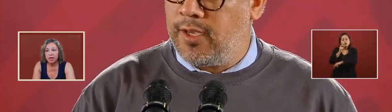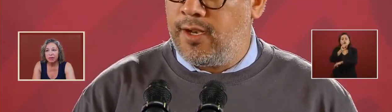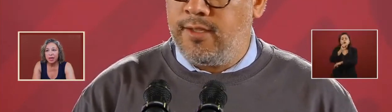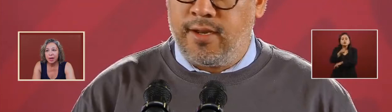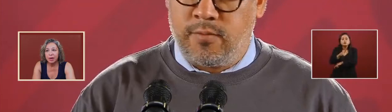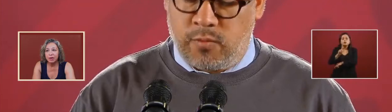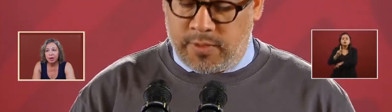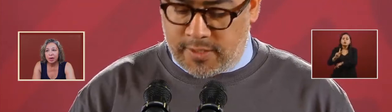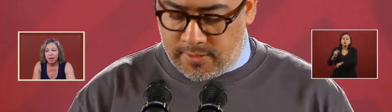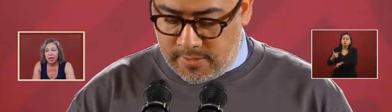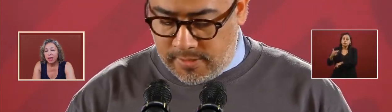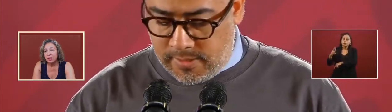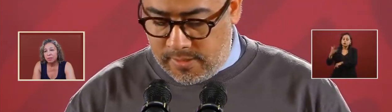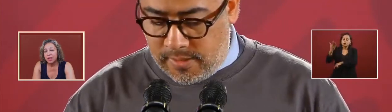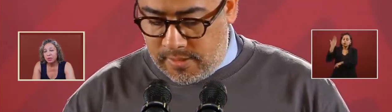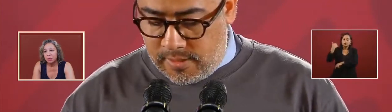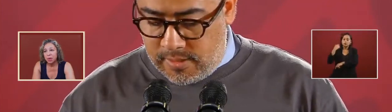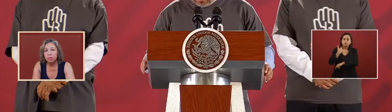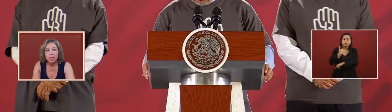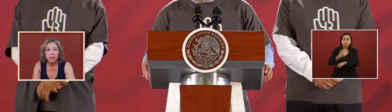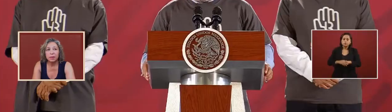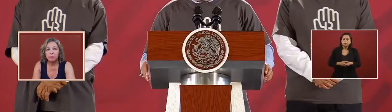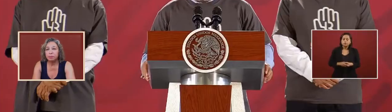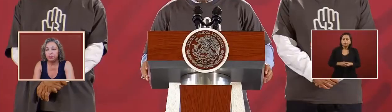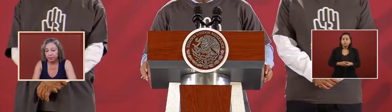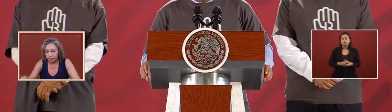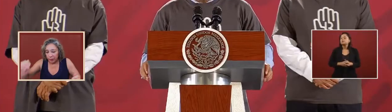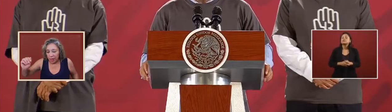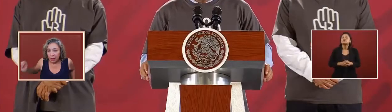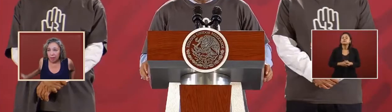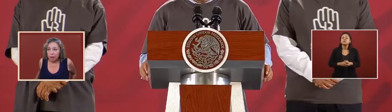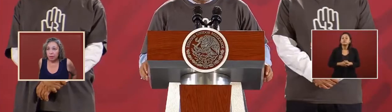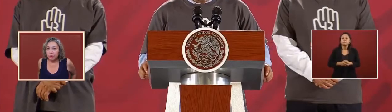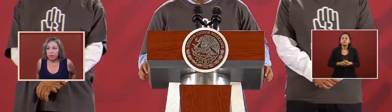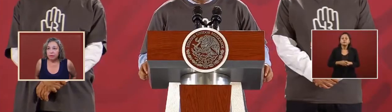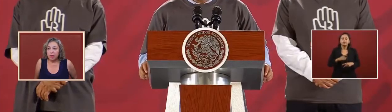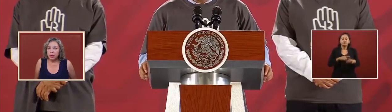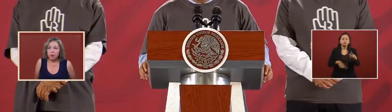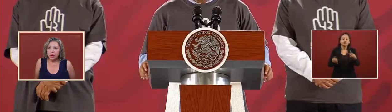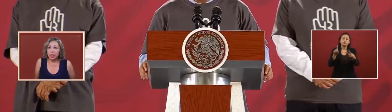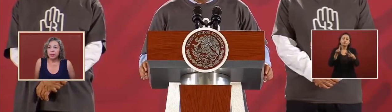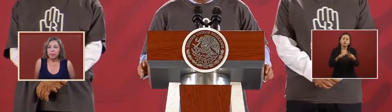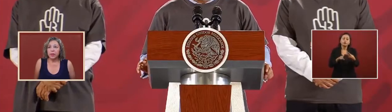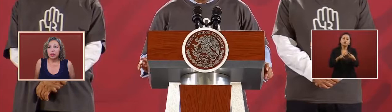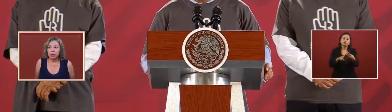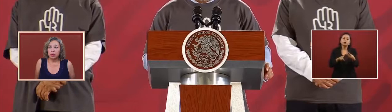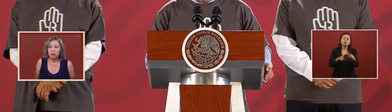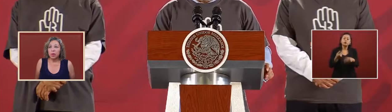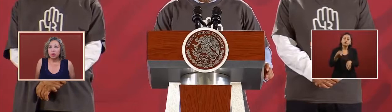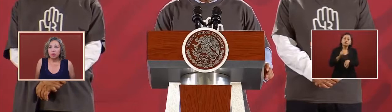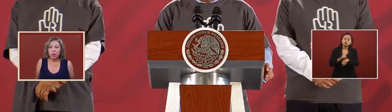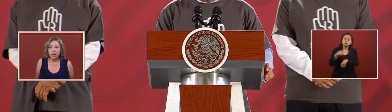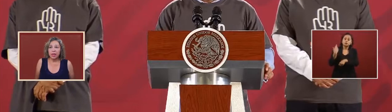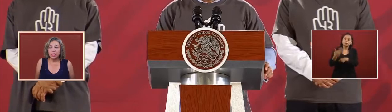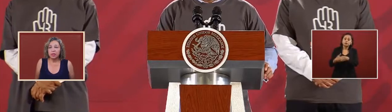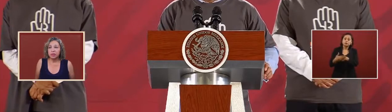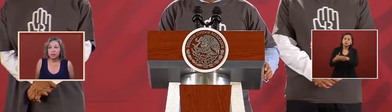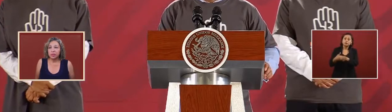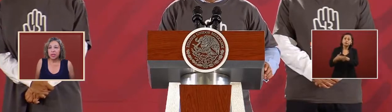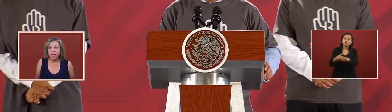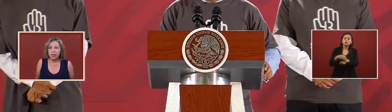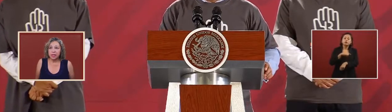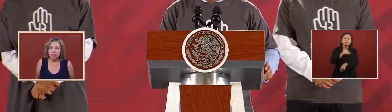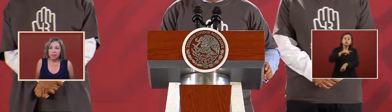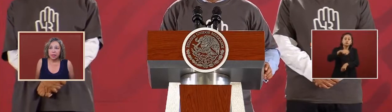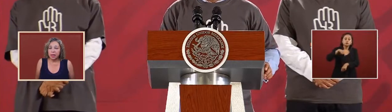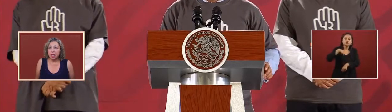in the state of guerrero and then by the republic the following week we will begin to